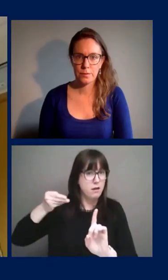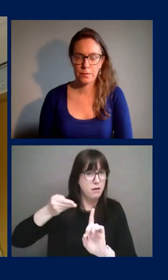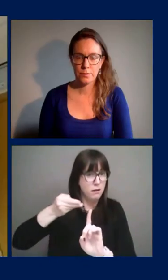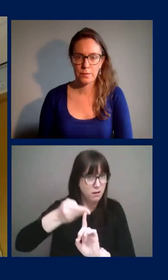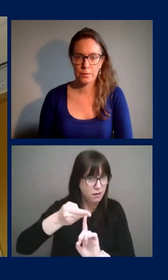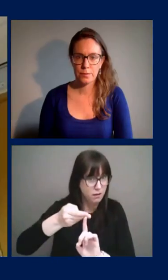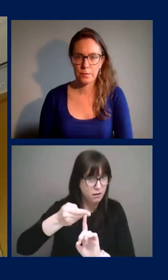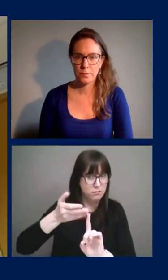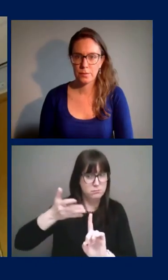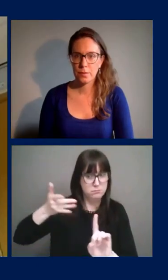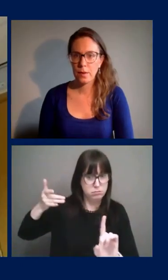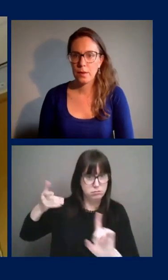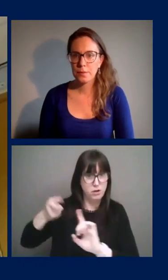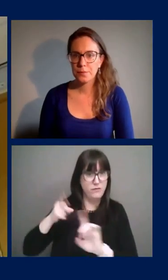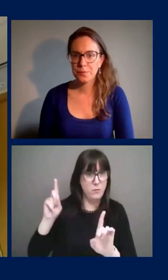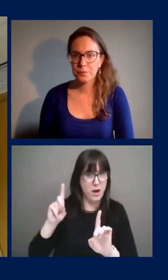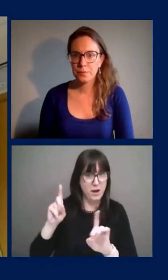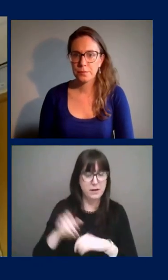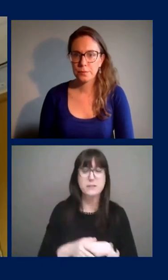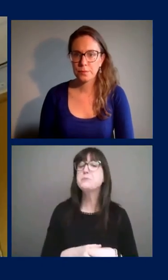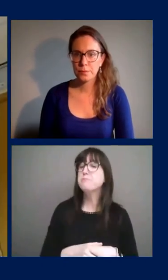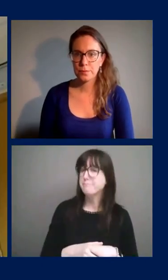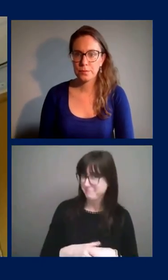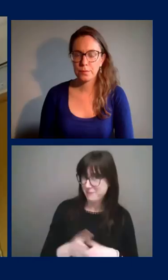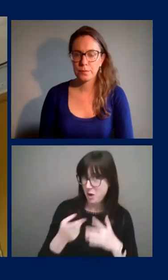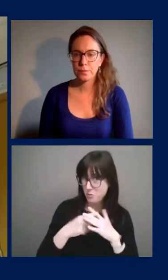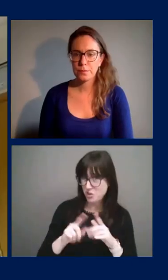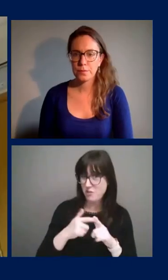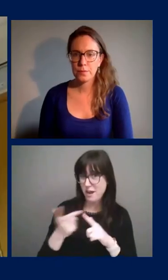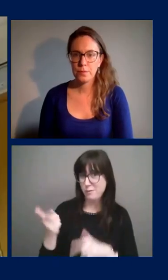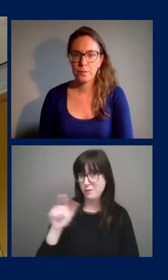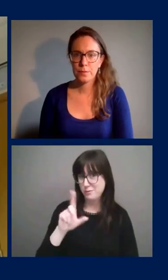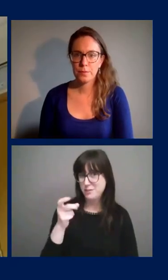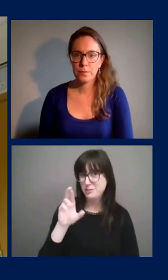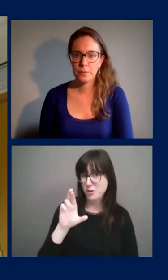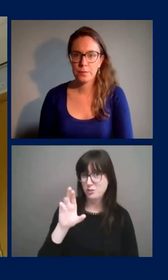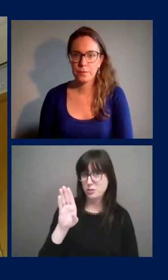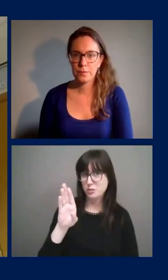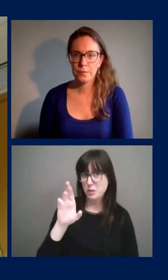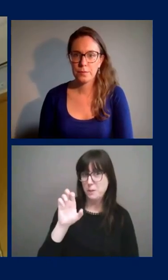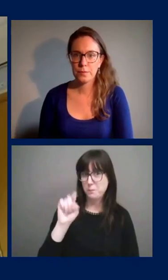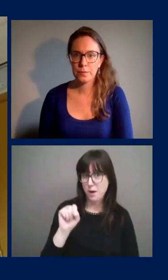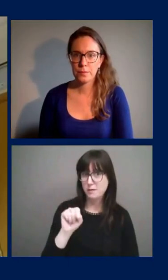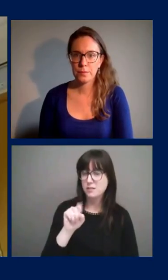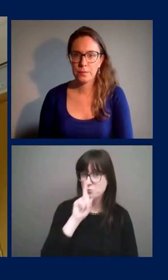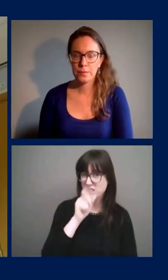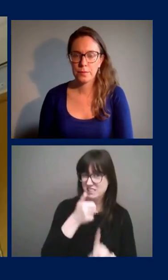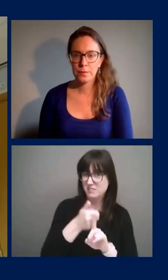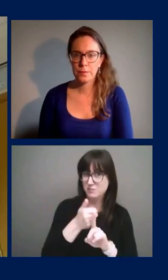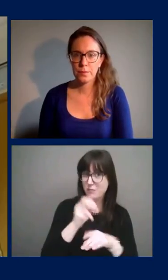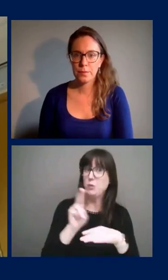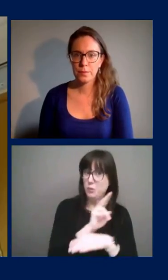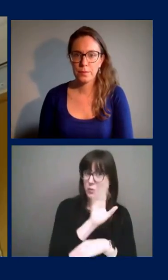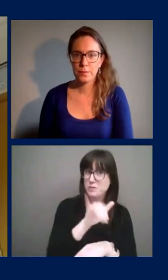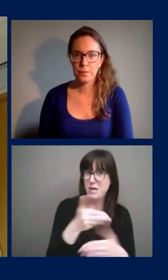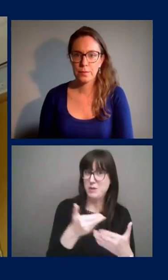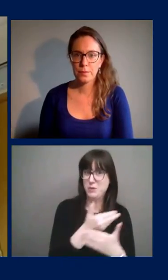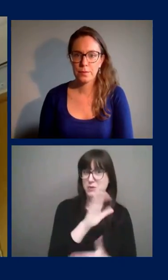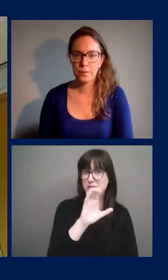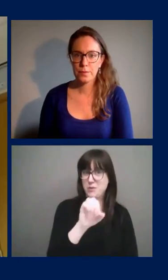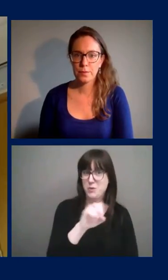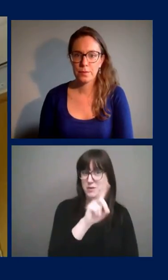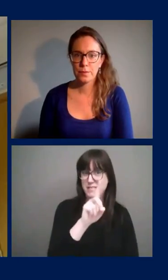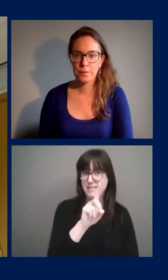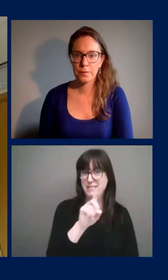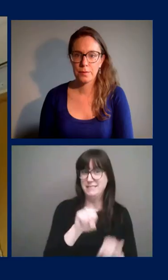Thank you. I'll start to answer. And Dr. Malachny, if there's anything you want to add, because you're actually using the system. I believe